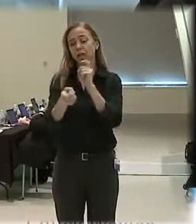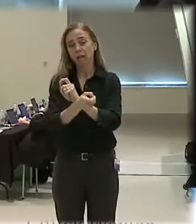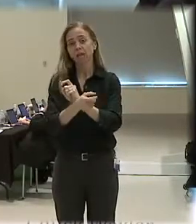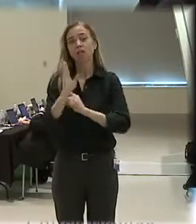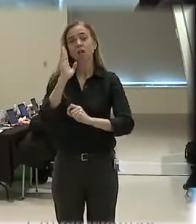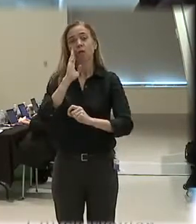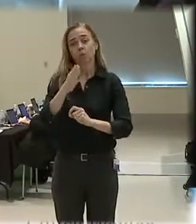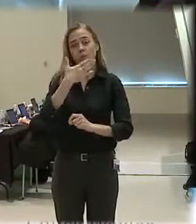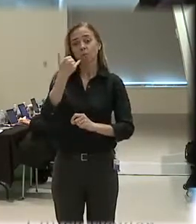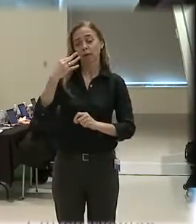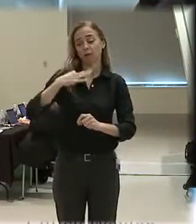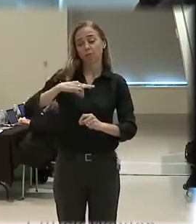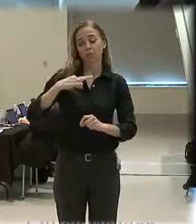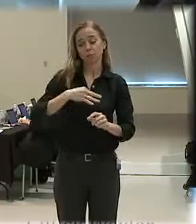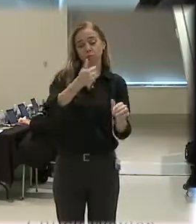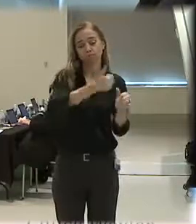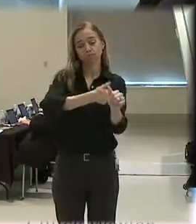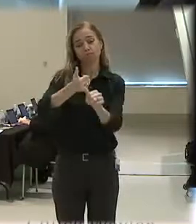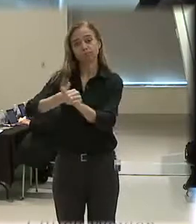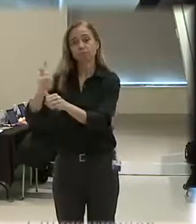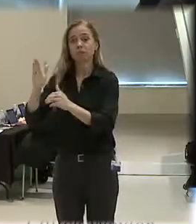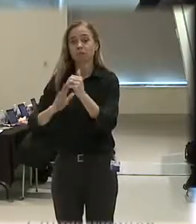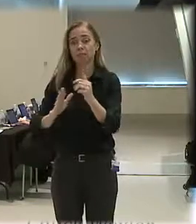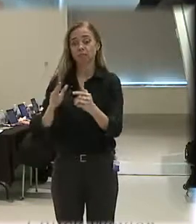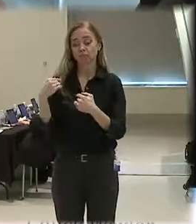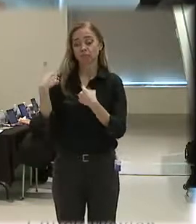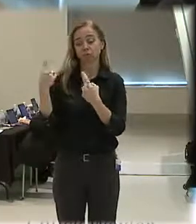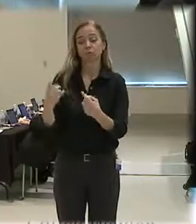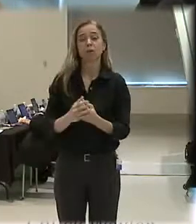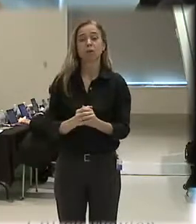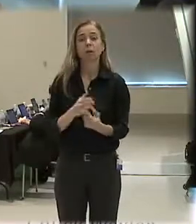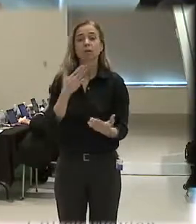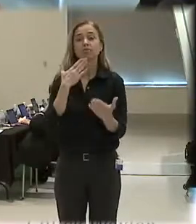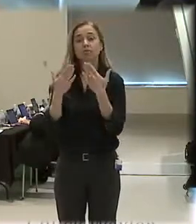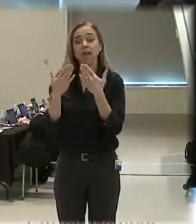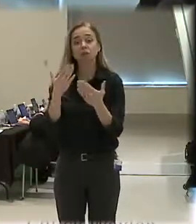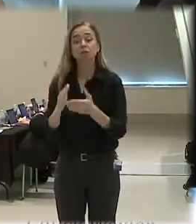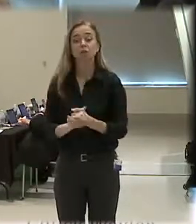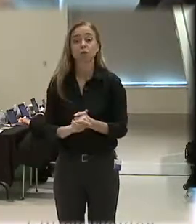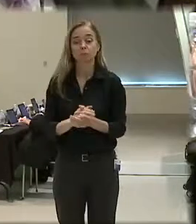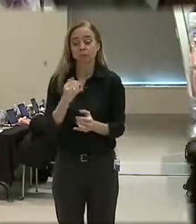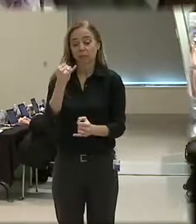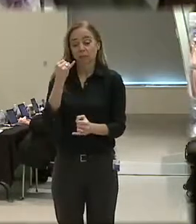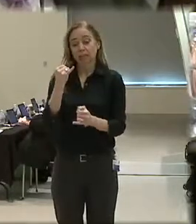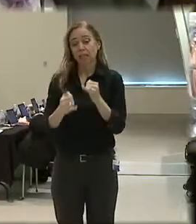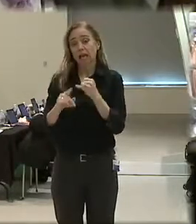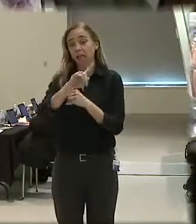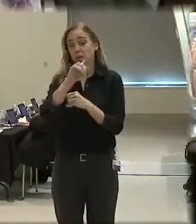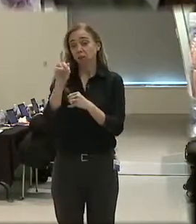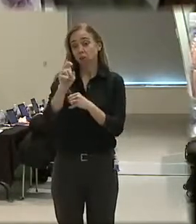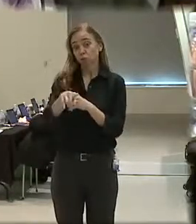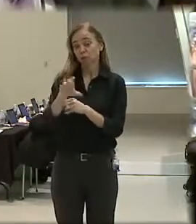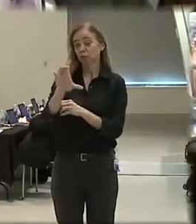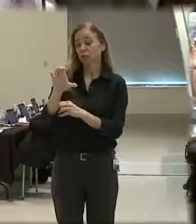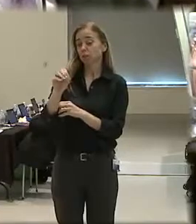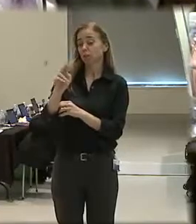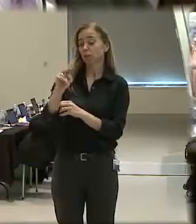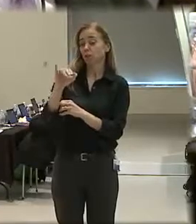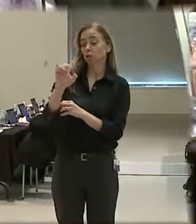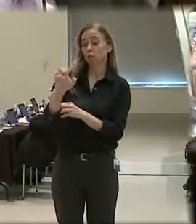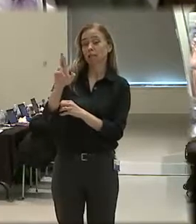the better outcomes than the ones that we're getting. Thank you, gentlemen. Thank you. Our last questioner is Connie Rice.